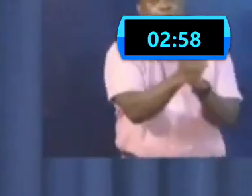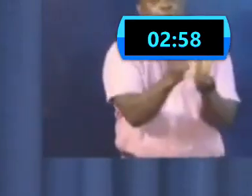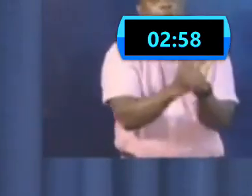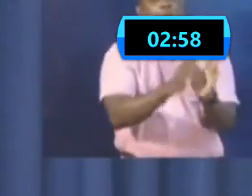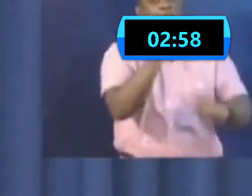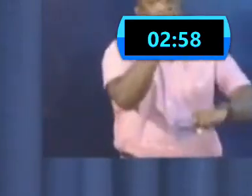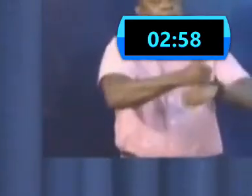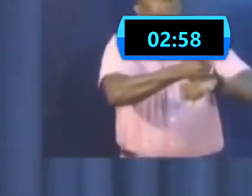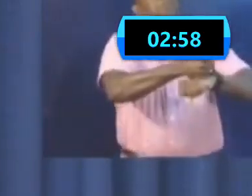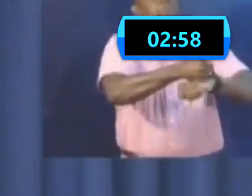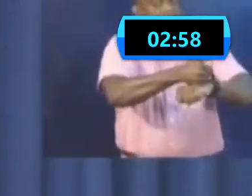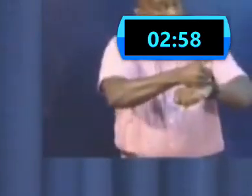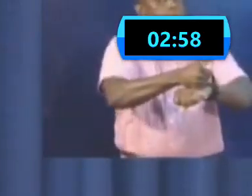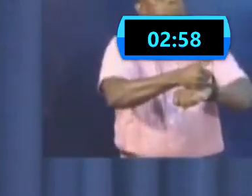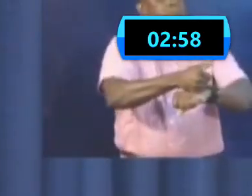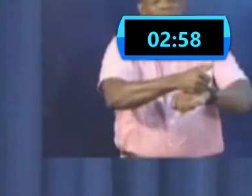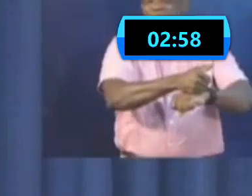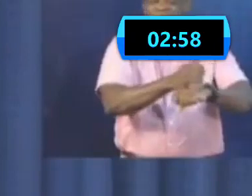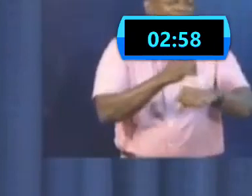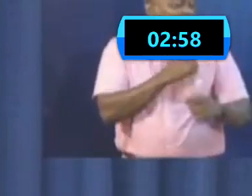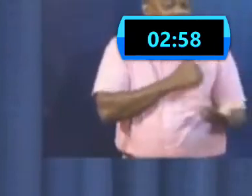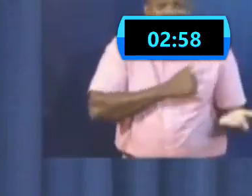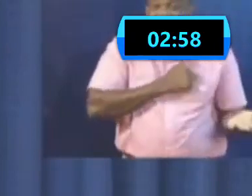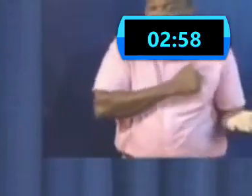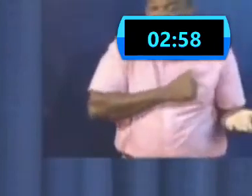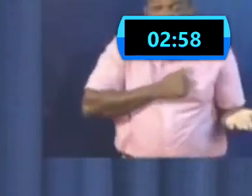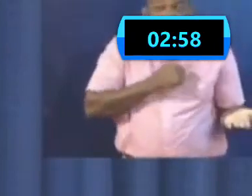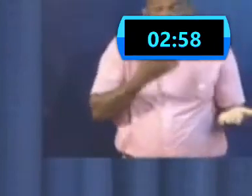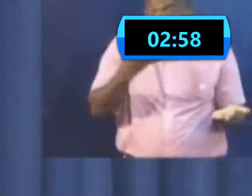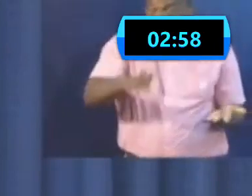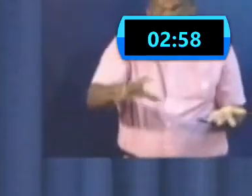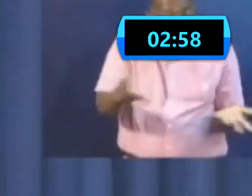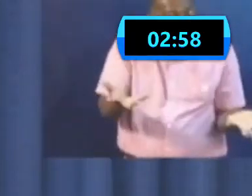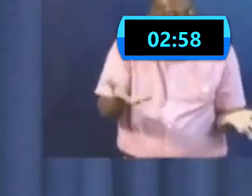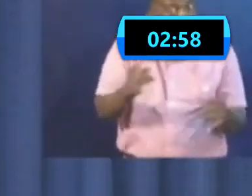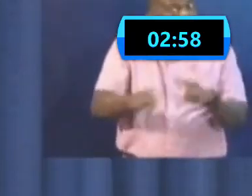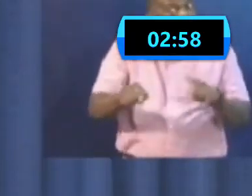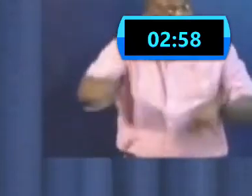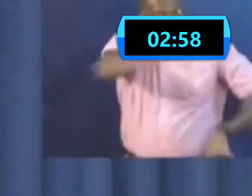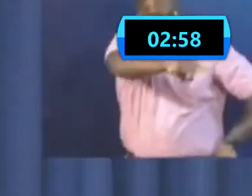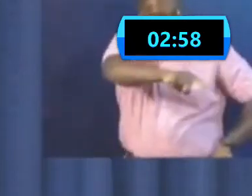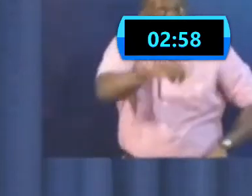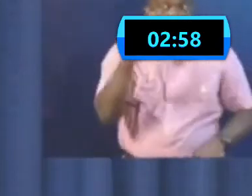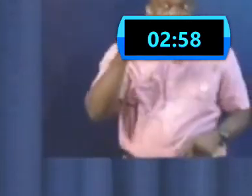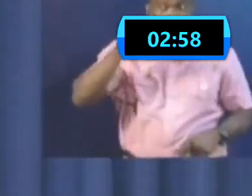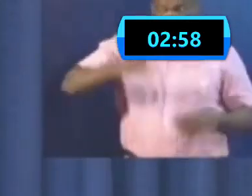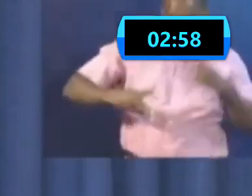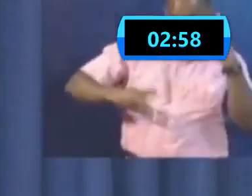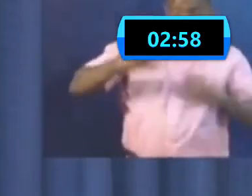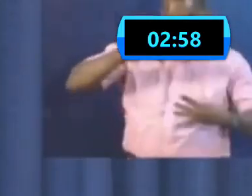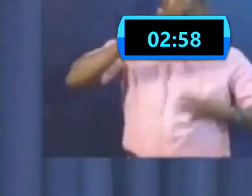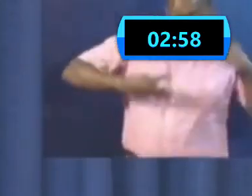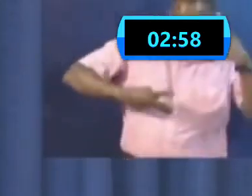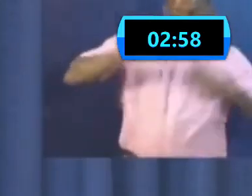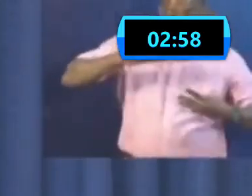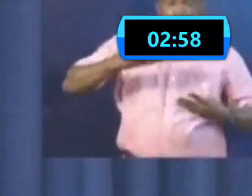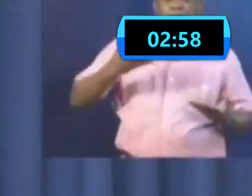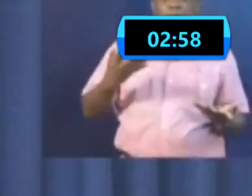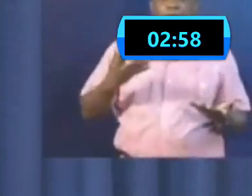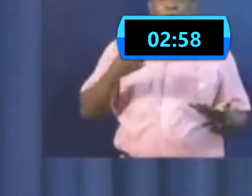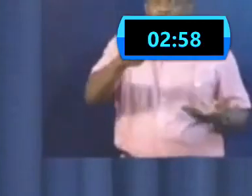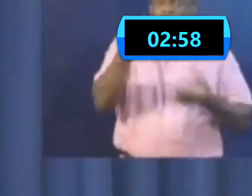Unfortunately, it had to come to this. But we always said that we will do what we had to do to make the appropriate response. Initially,